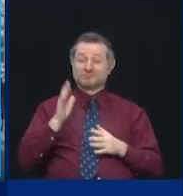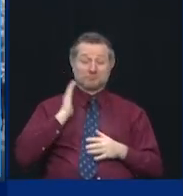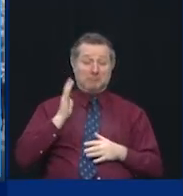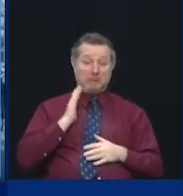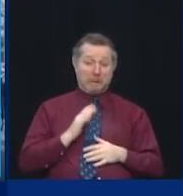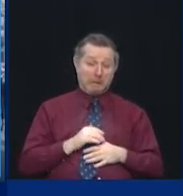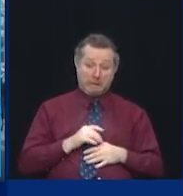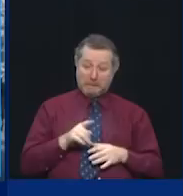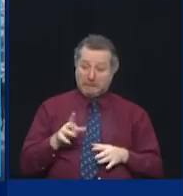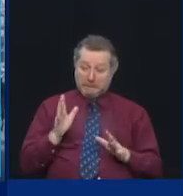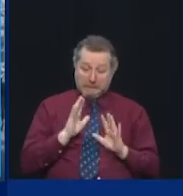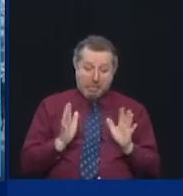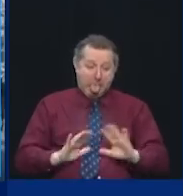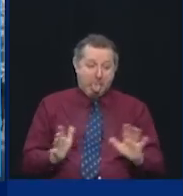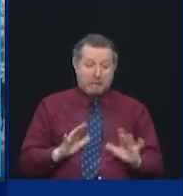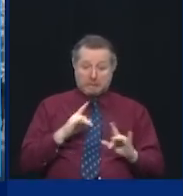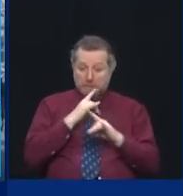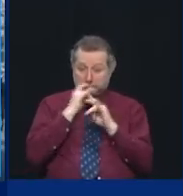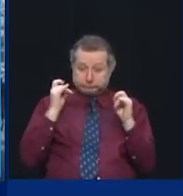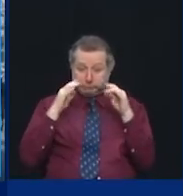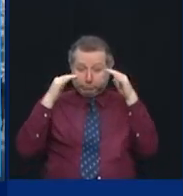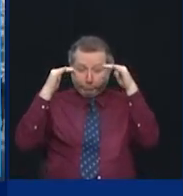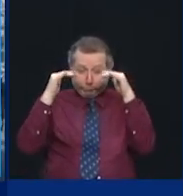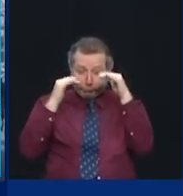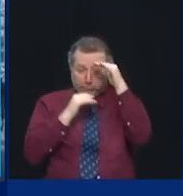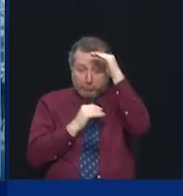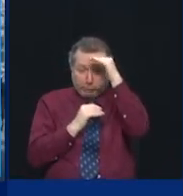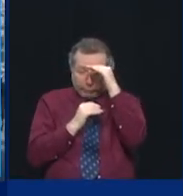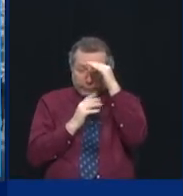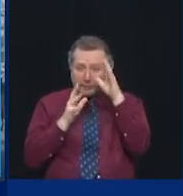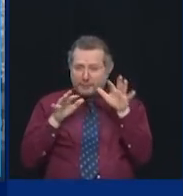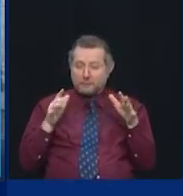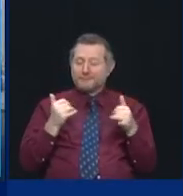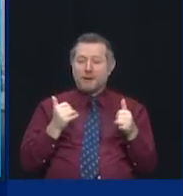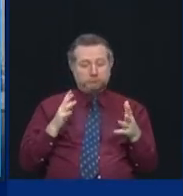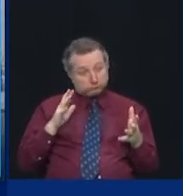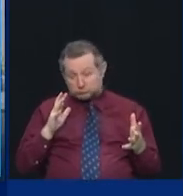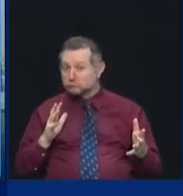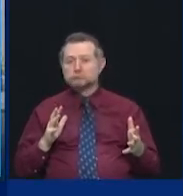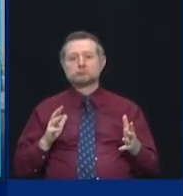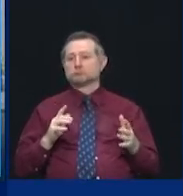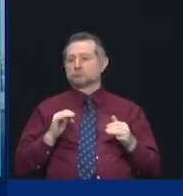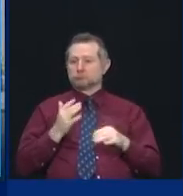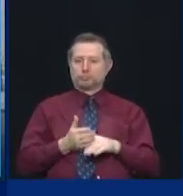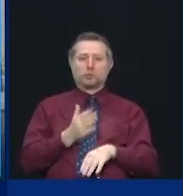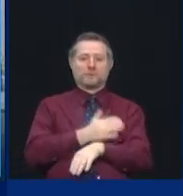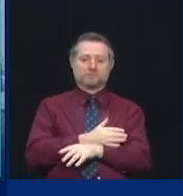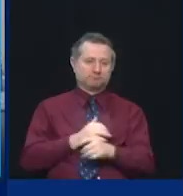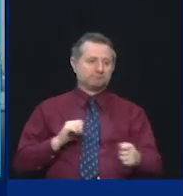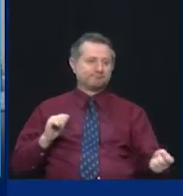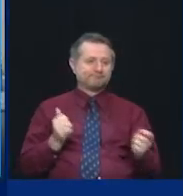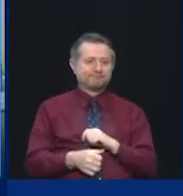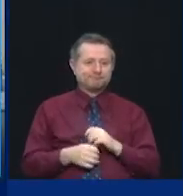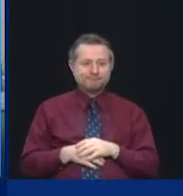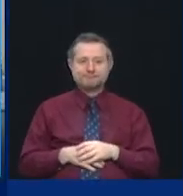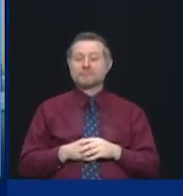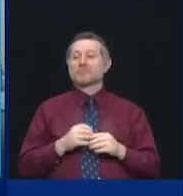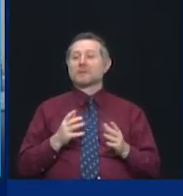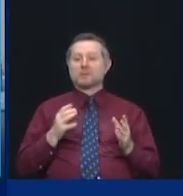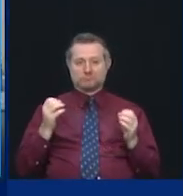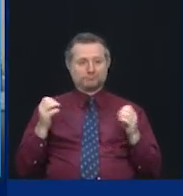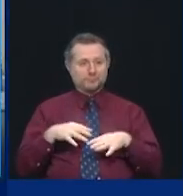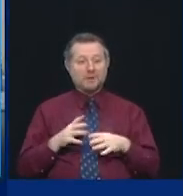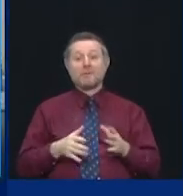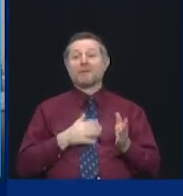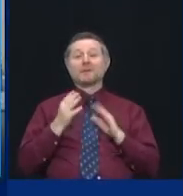for years. It's supposed to be an entranceway. We can do much, much better than that. There's two